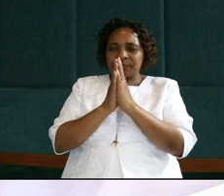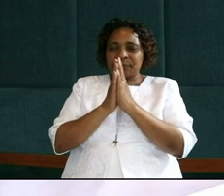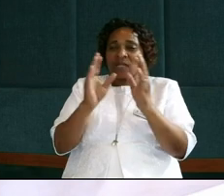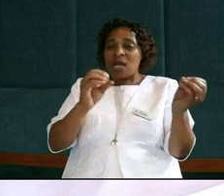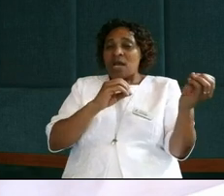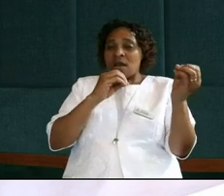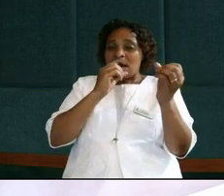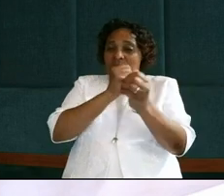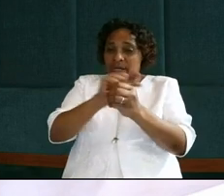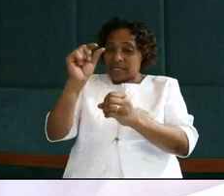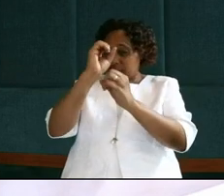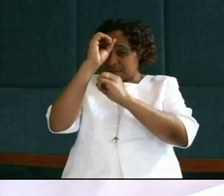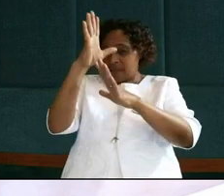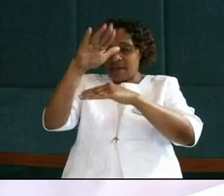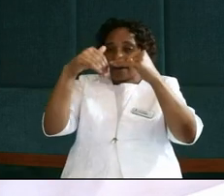Precious Father in heaven,